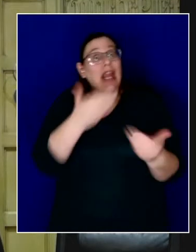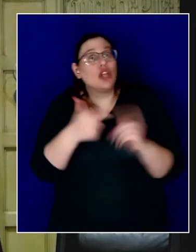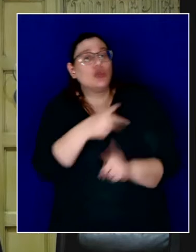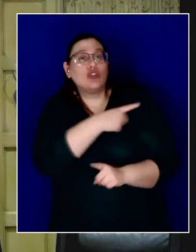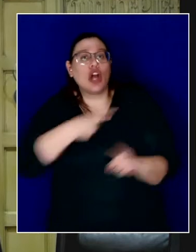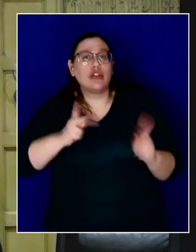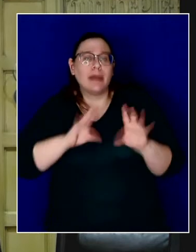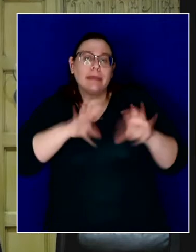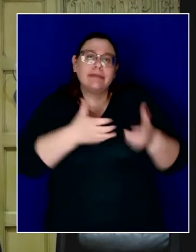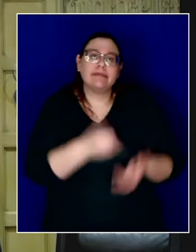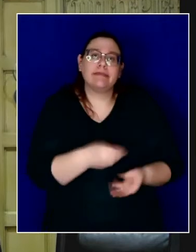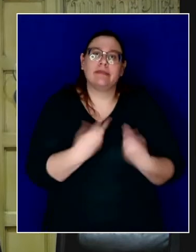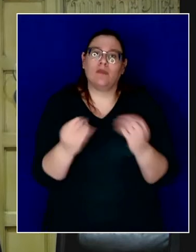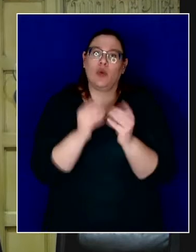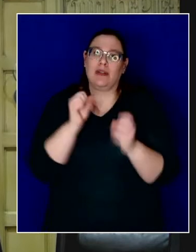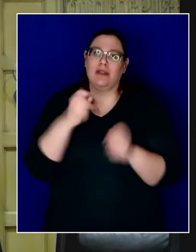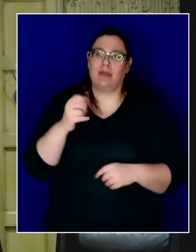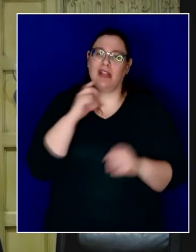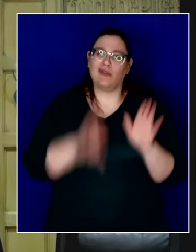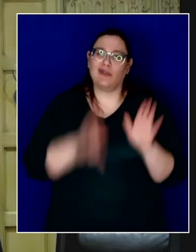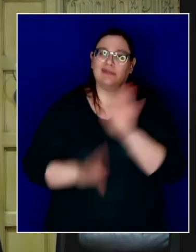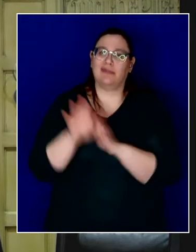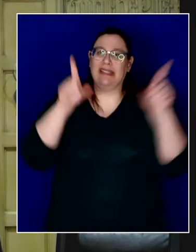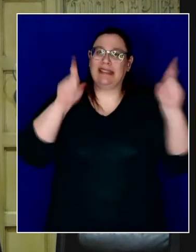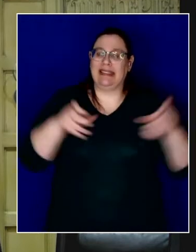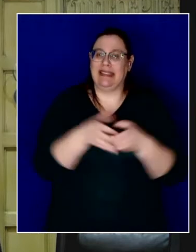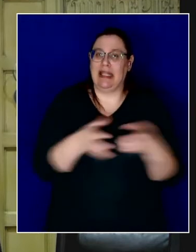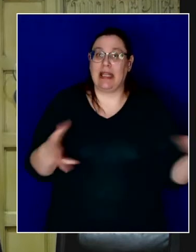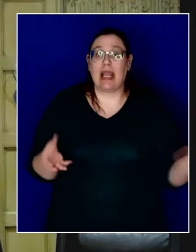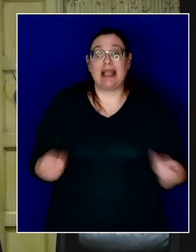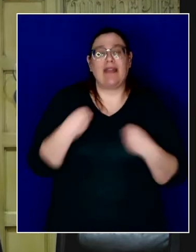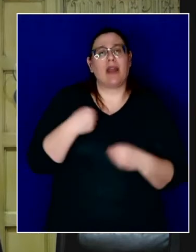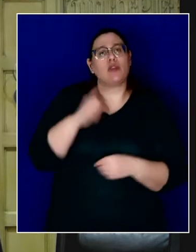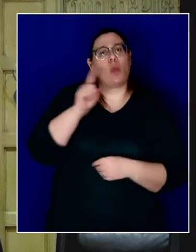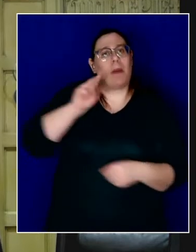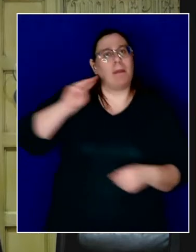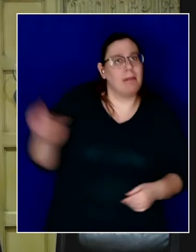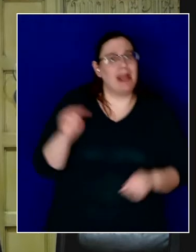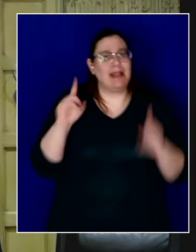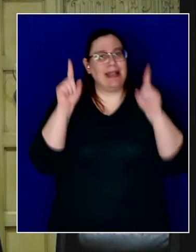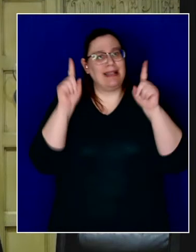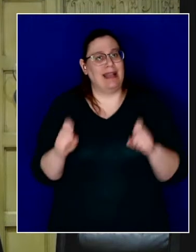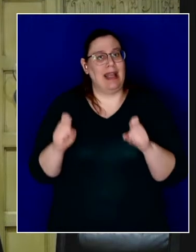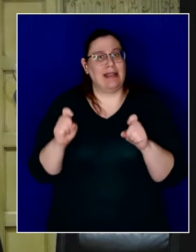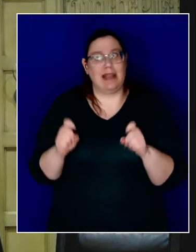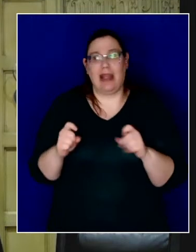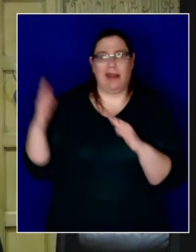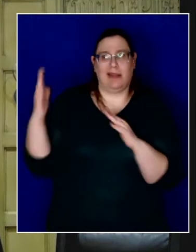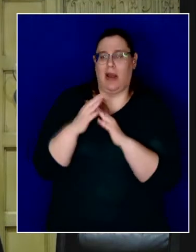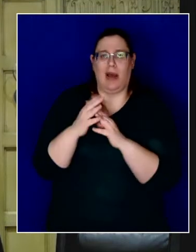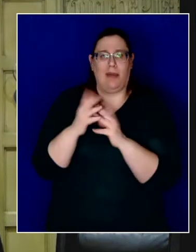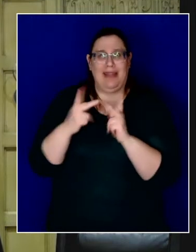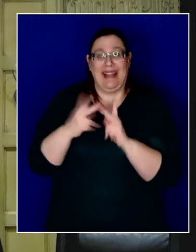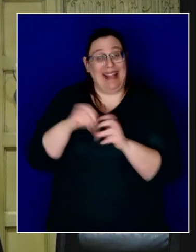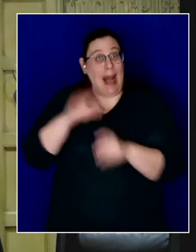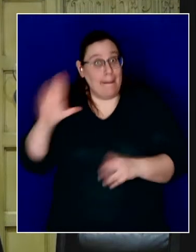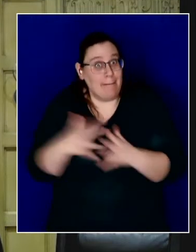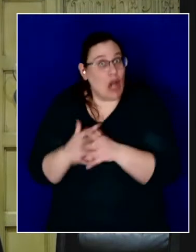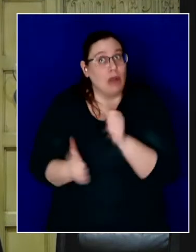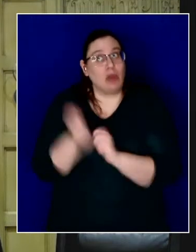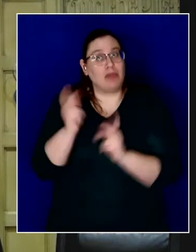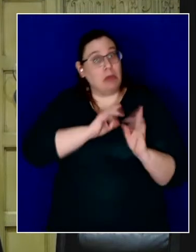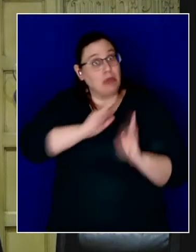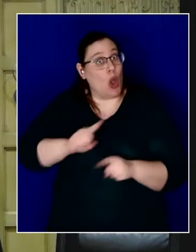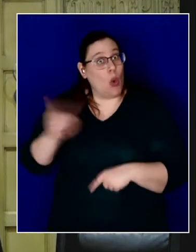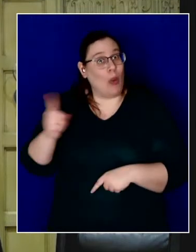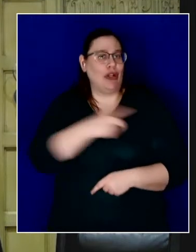meet the current surge in testing and helping us provide one million tests in the number one testing site in America. I'm so proud